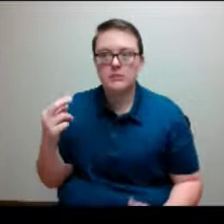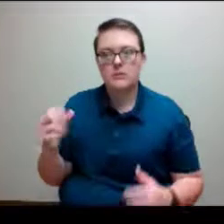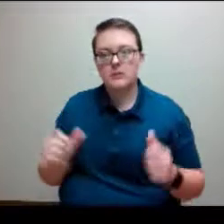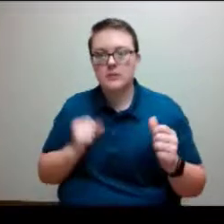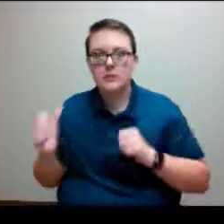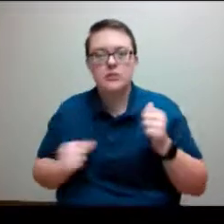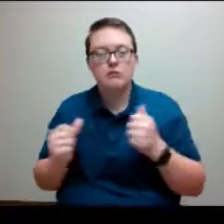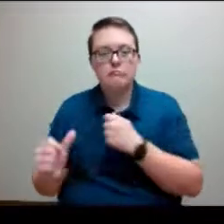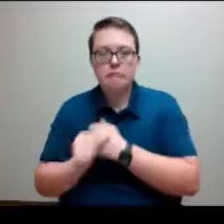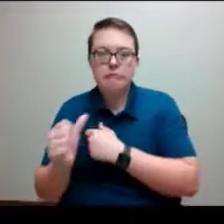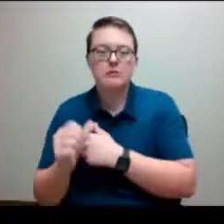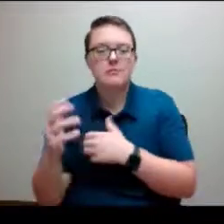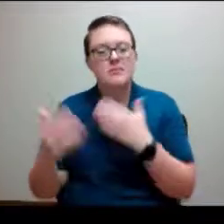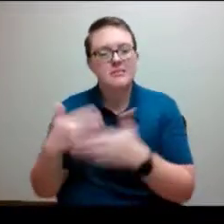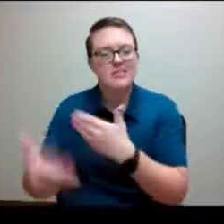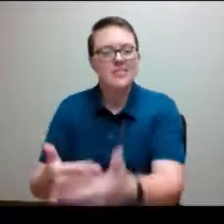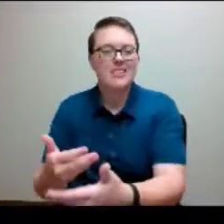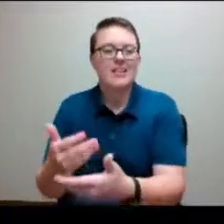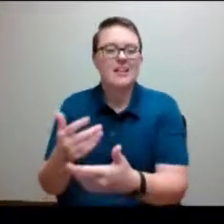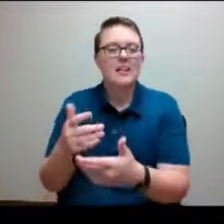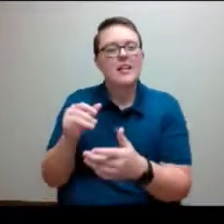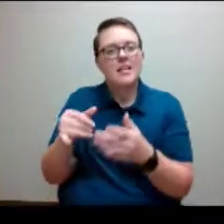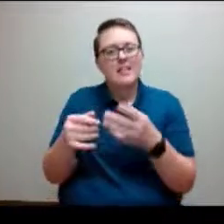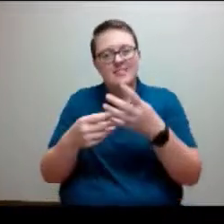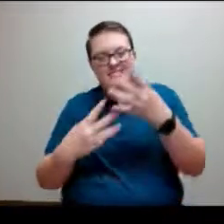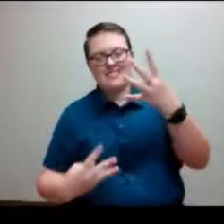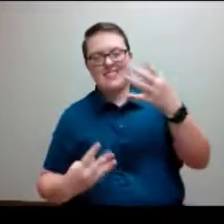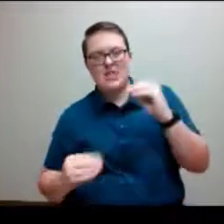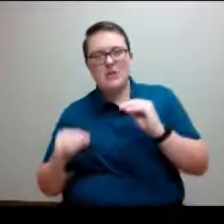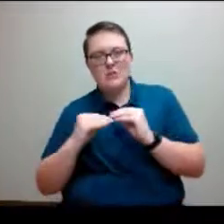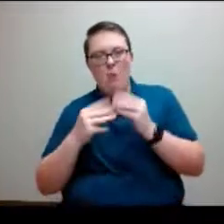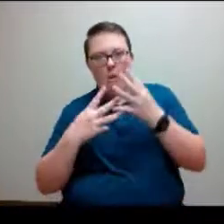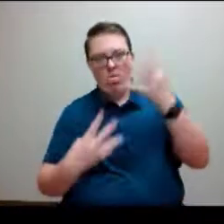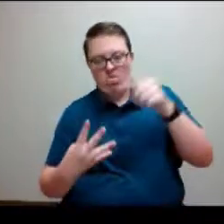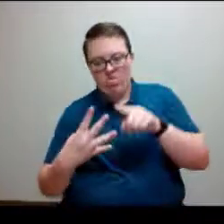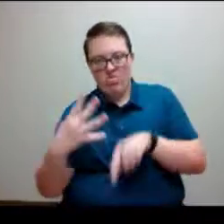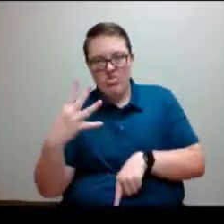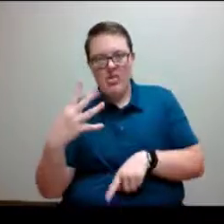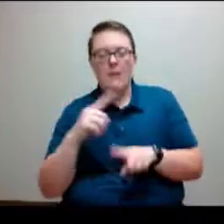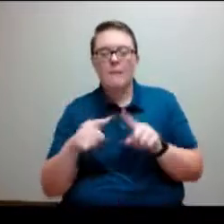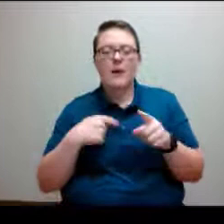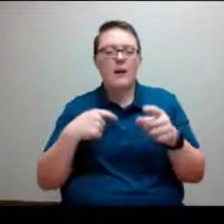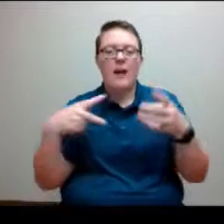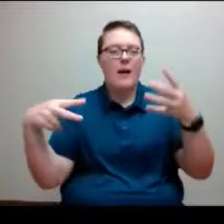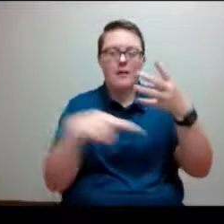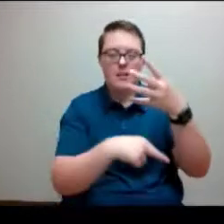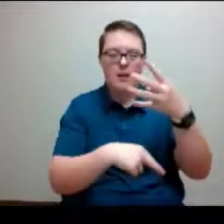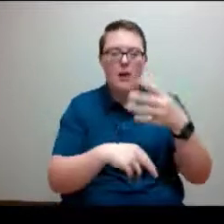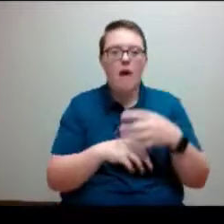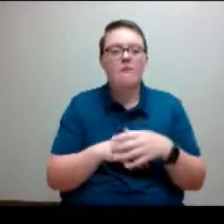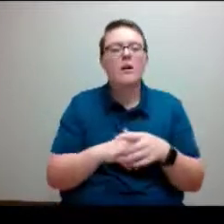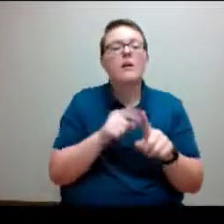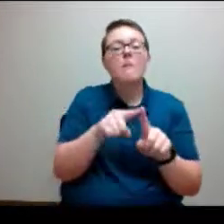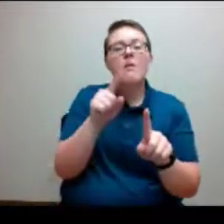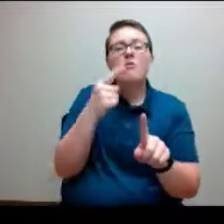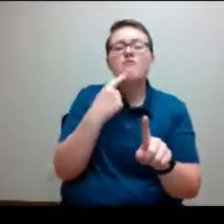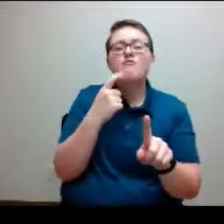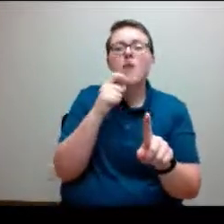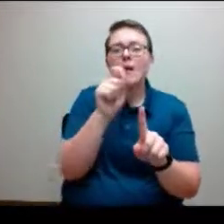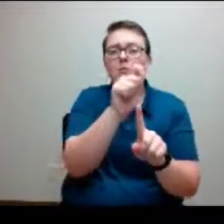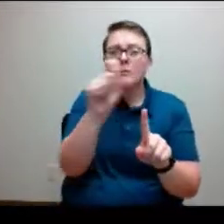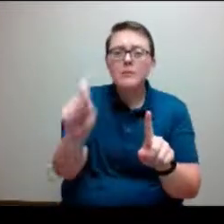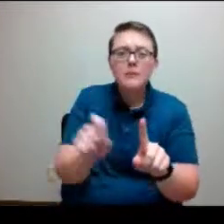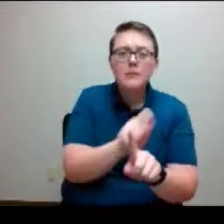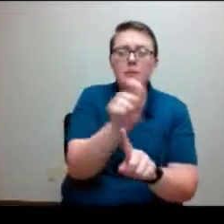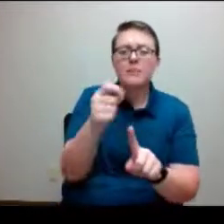the screenshot just for the purposes of trying to capture more of the full page. But right there you'll see where the red circle is. That is where